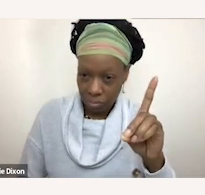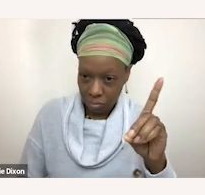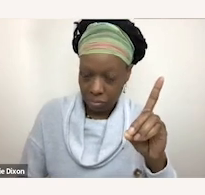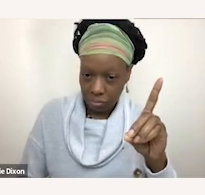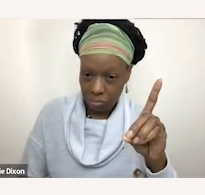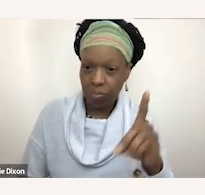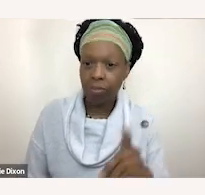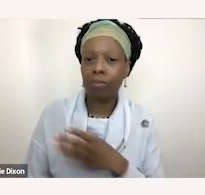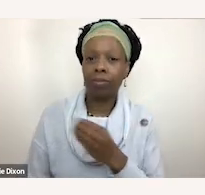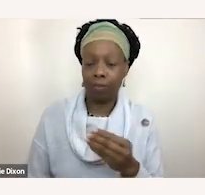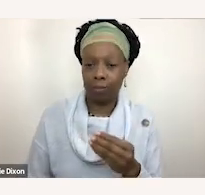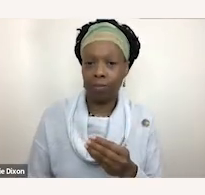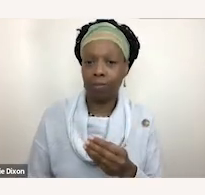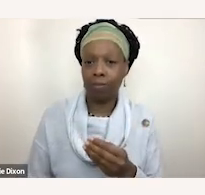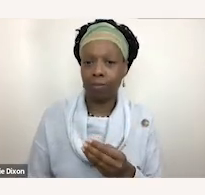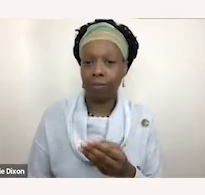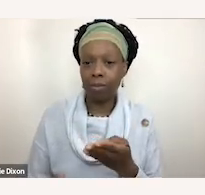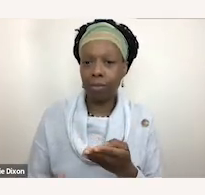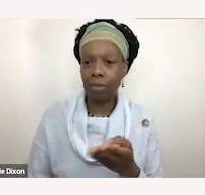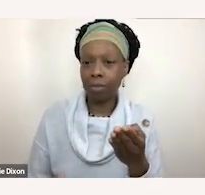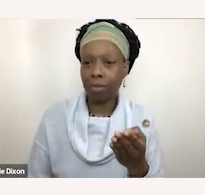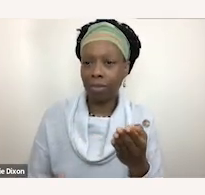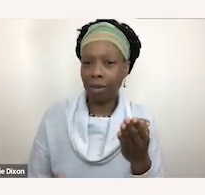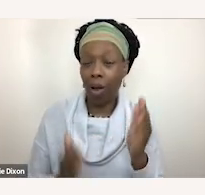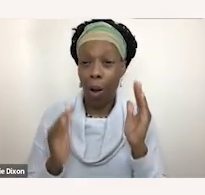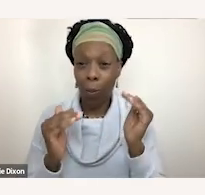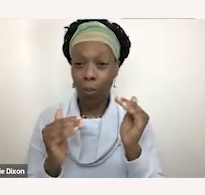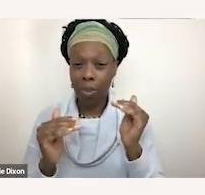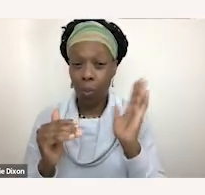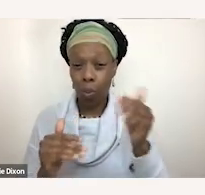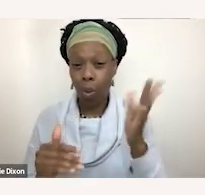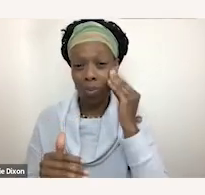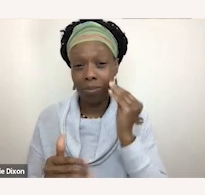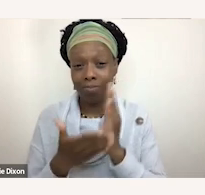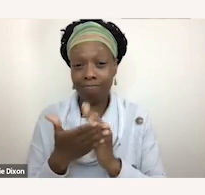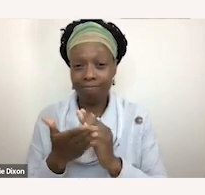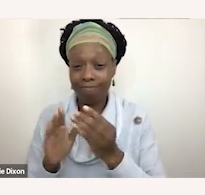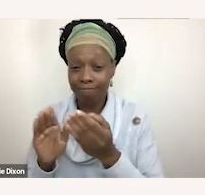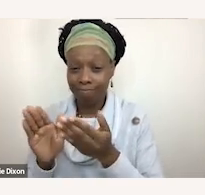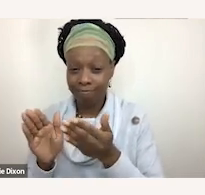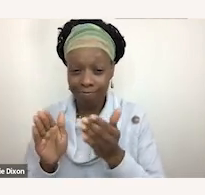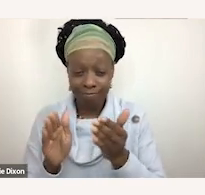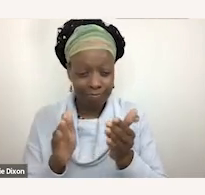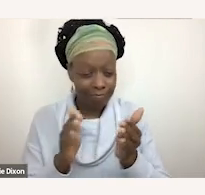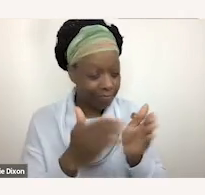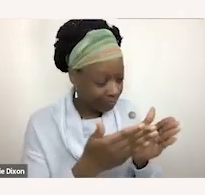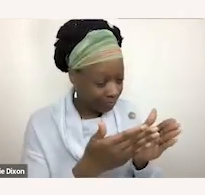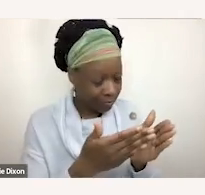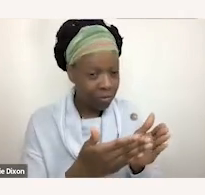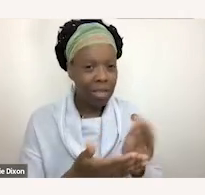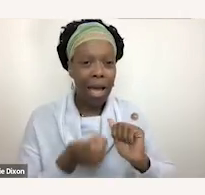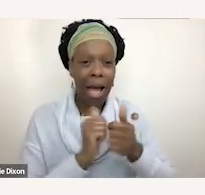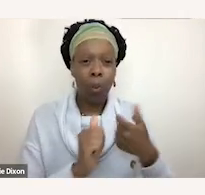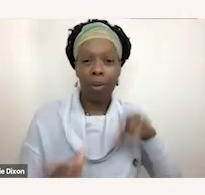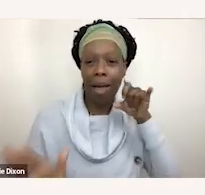and really you know i think there's hopefully been a shift in actually in in how we perceive who are the experts in disability well